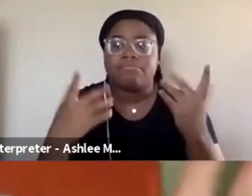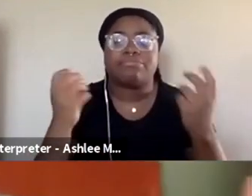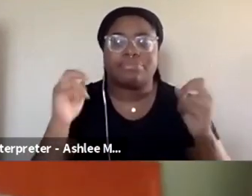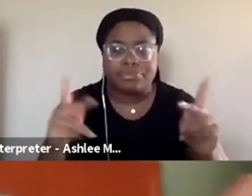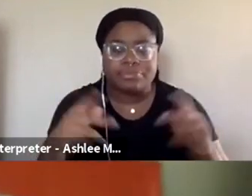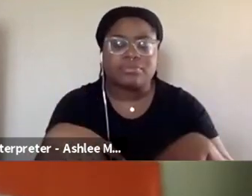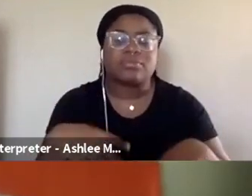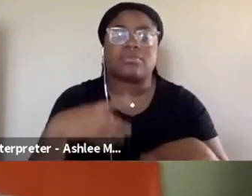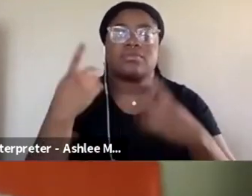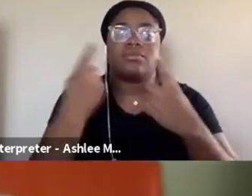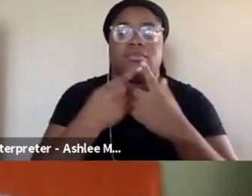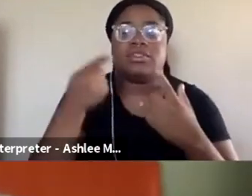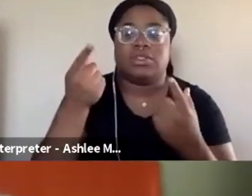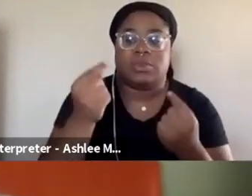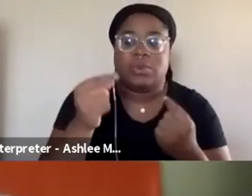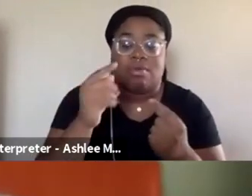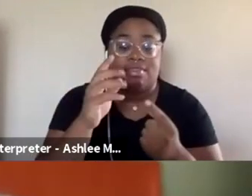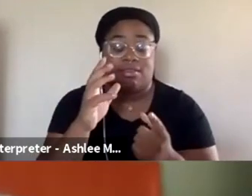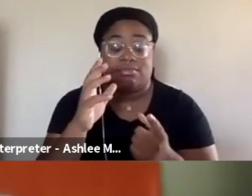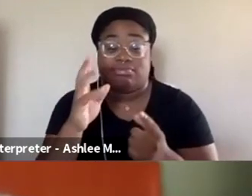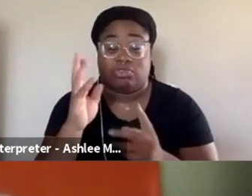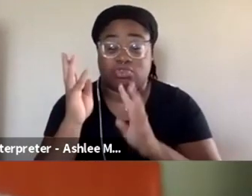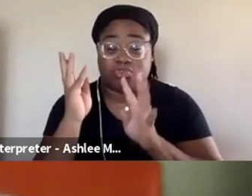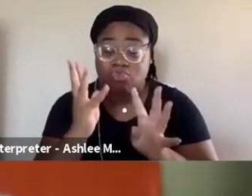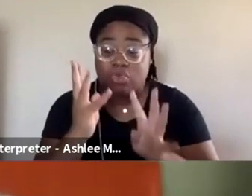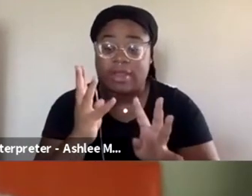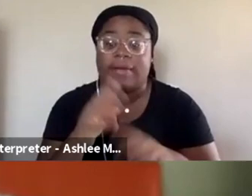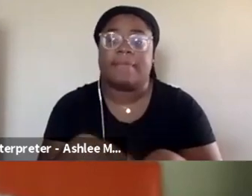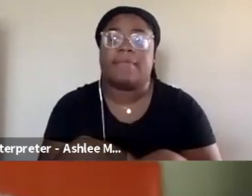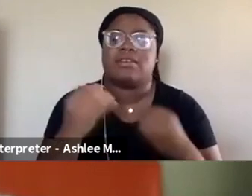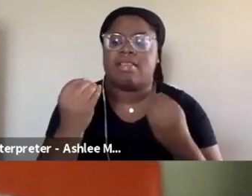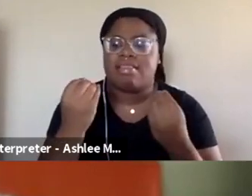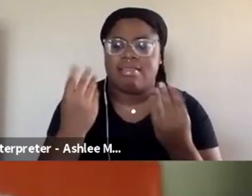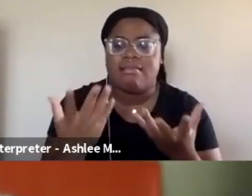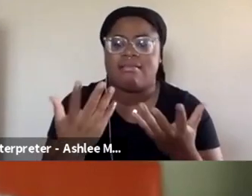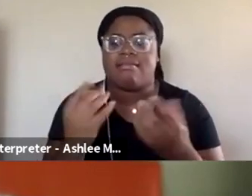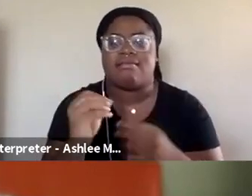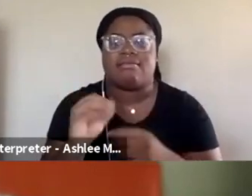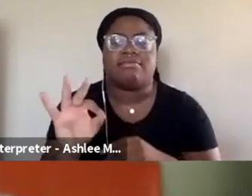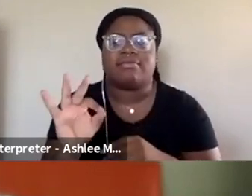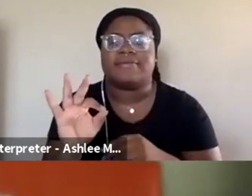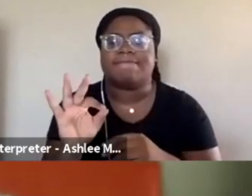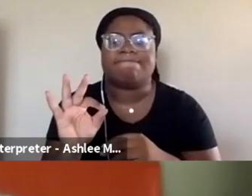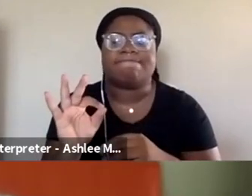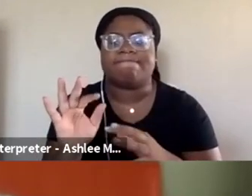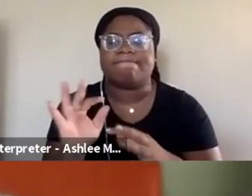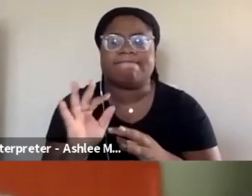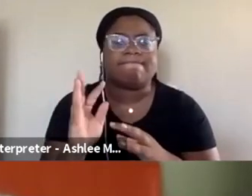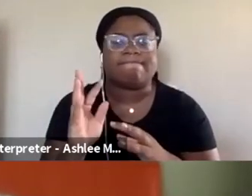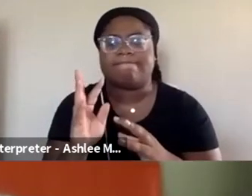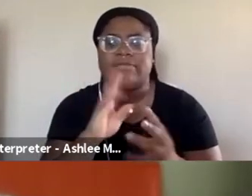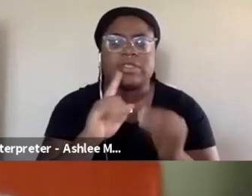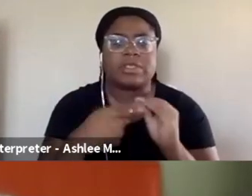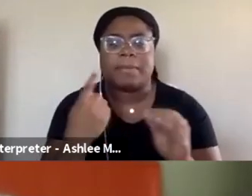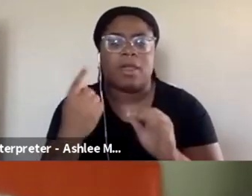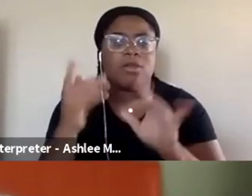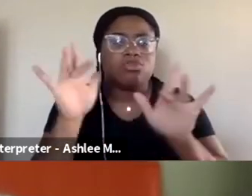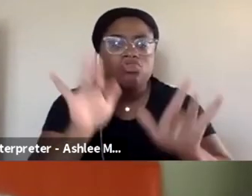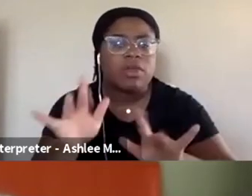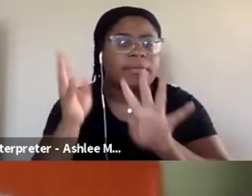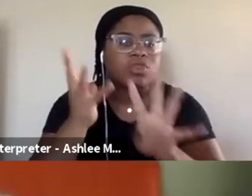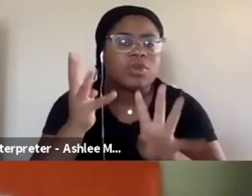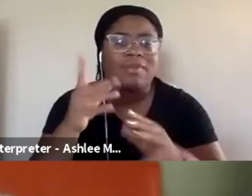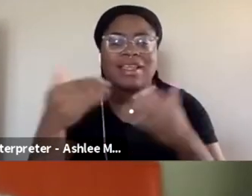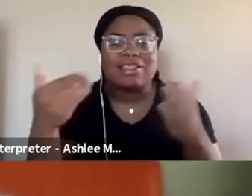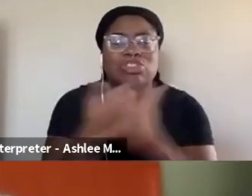I think that doing a study around streaming is really interesting. I, there's a lot of, um, you know, we talk about streaming as this new technology. And I